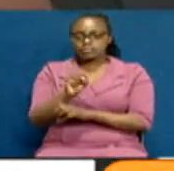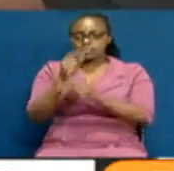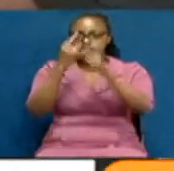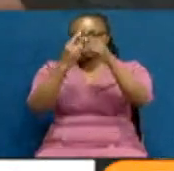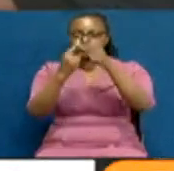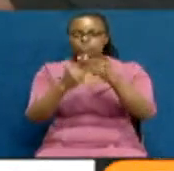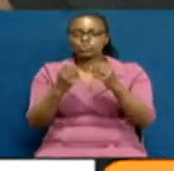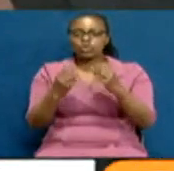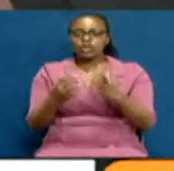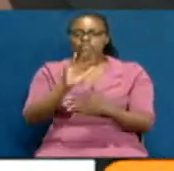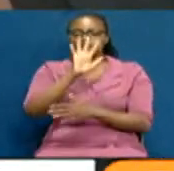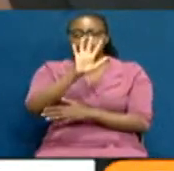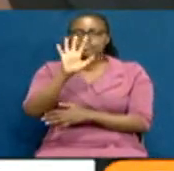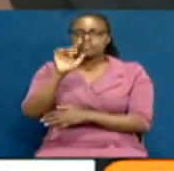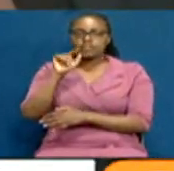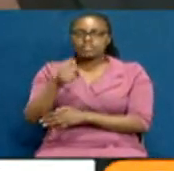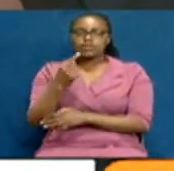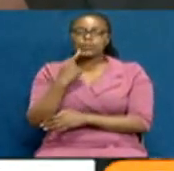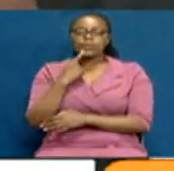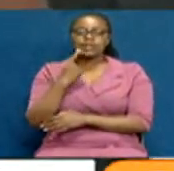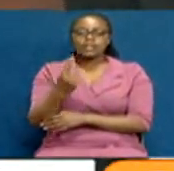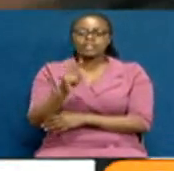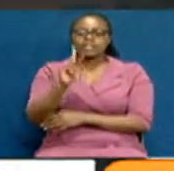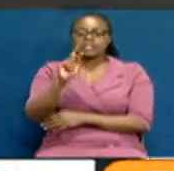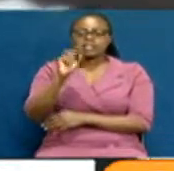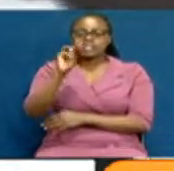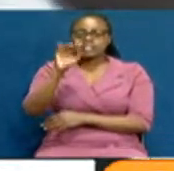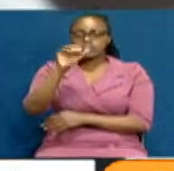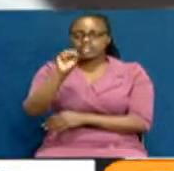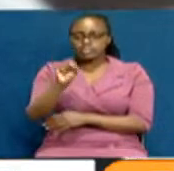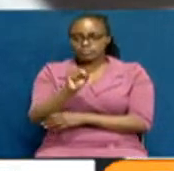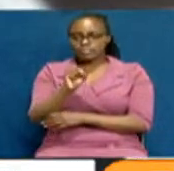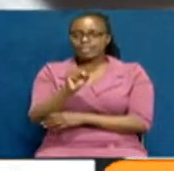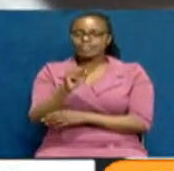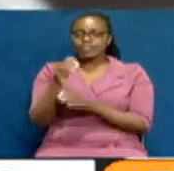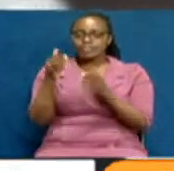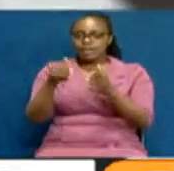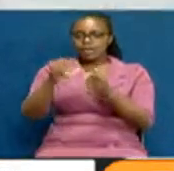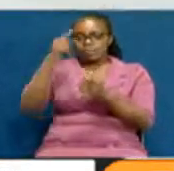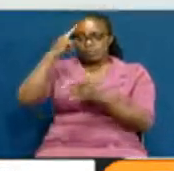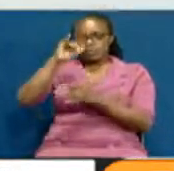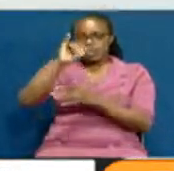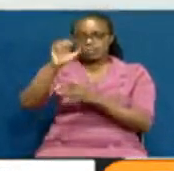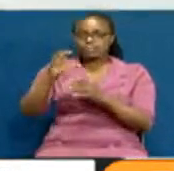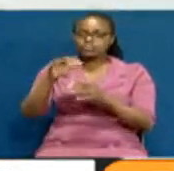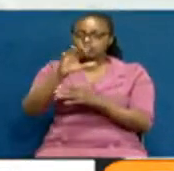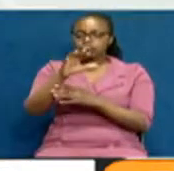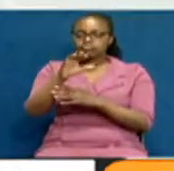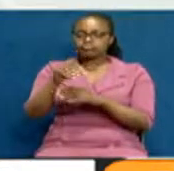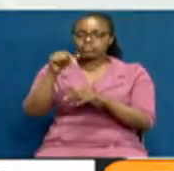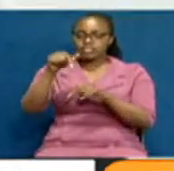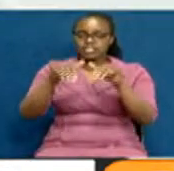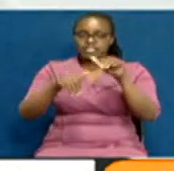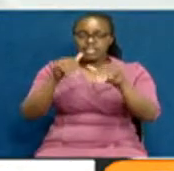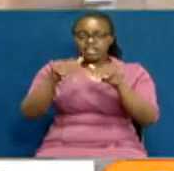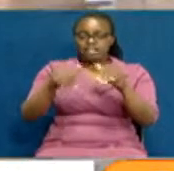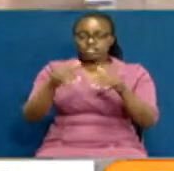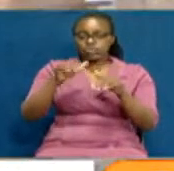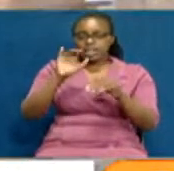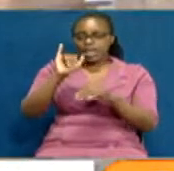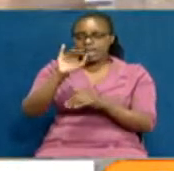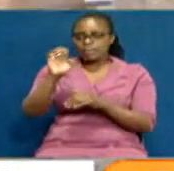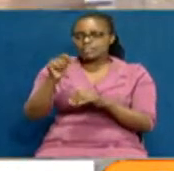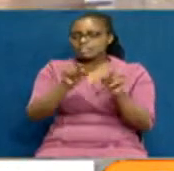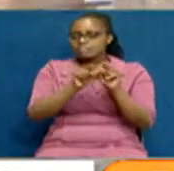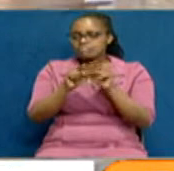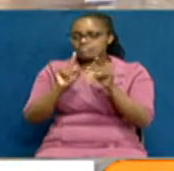to a total 55,100 Kim's kits available to the IABC for this election. The commission also defended